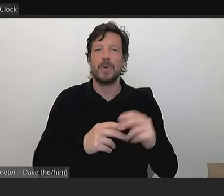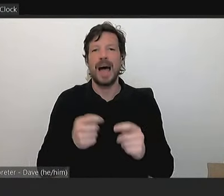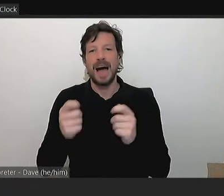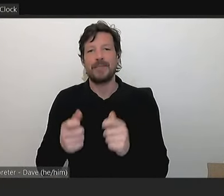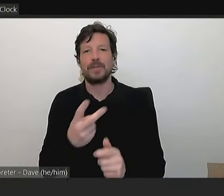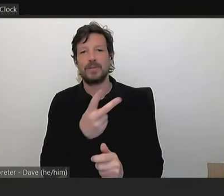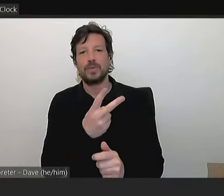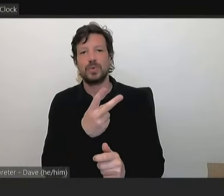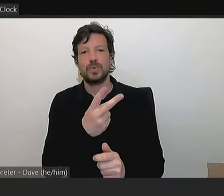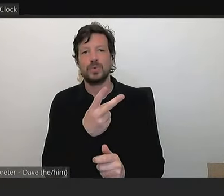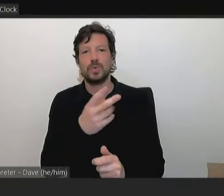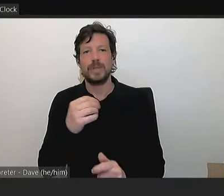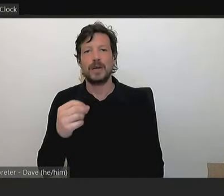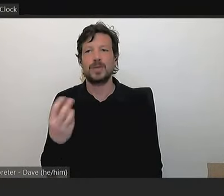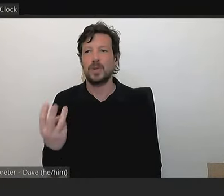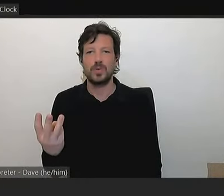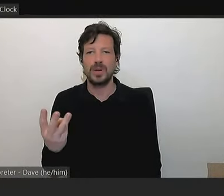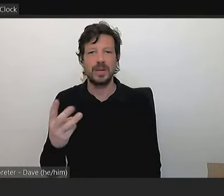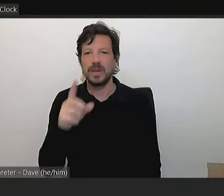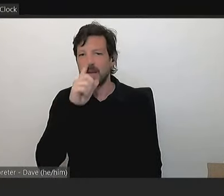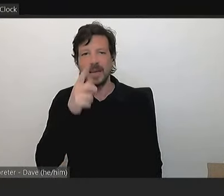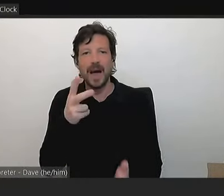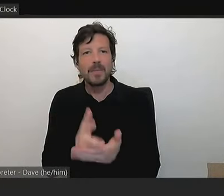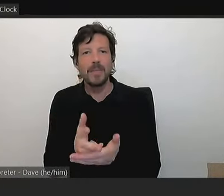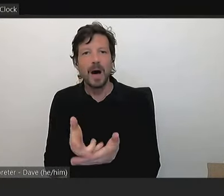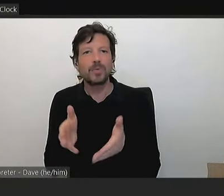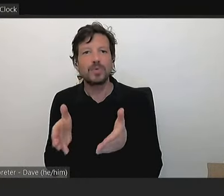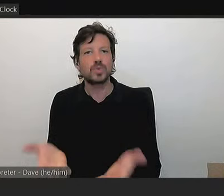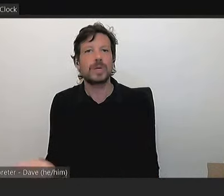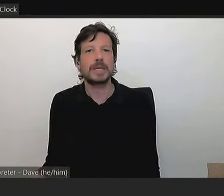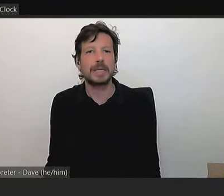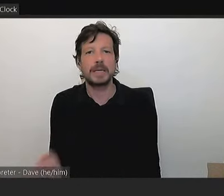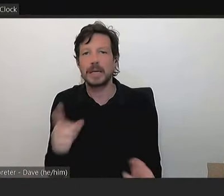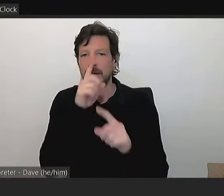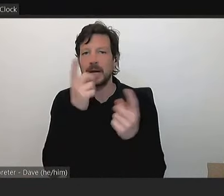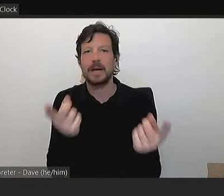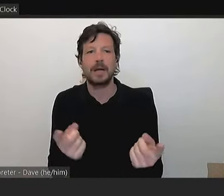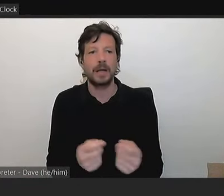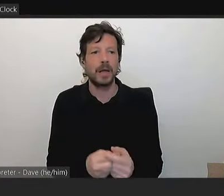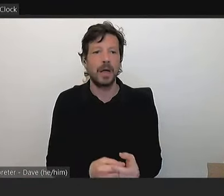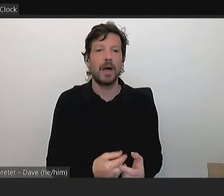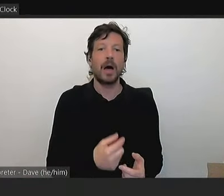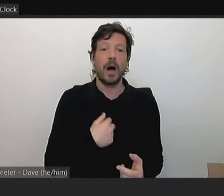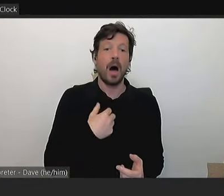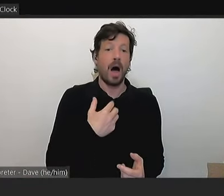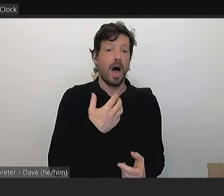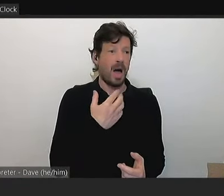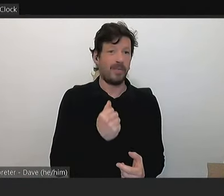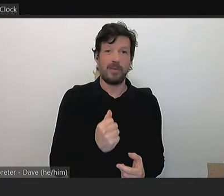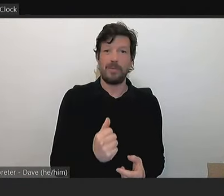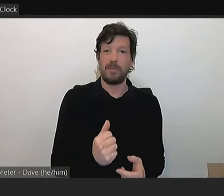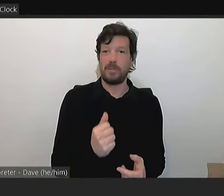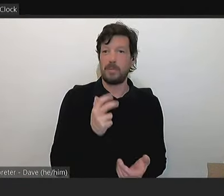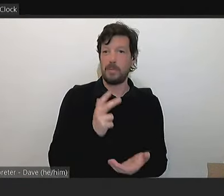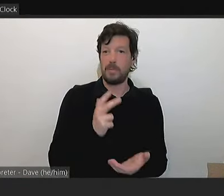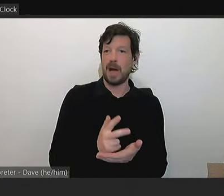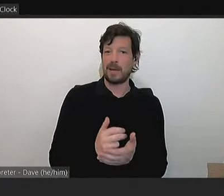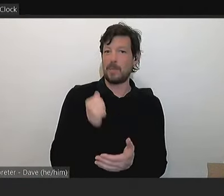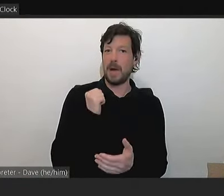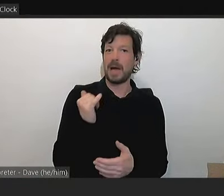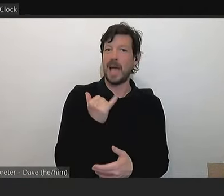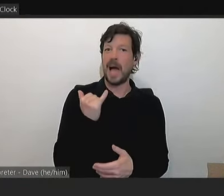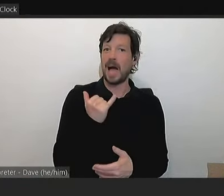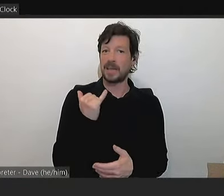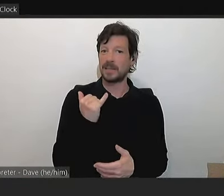street. I have a property. I have a, uh, parking in my backyard, but I've been waiting two months for the